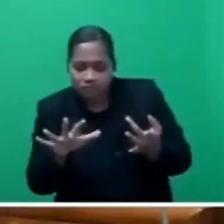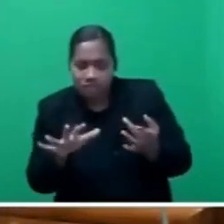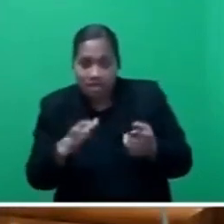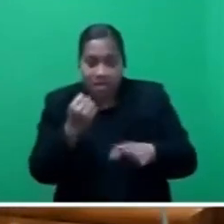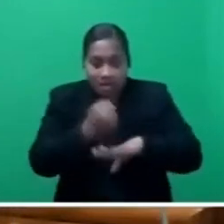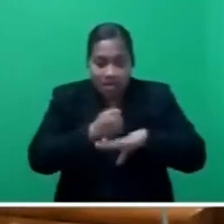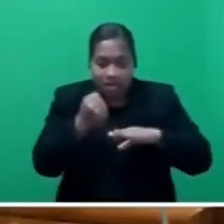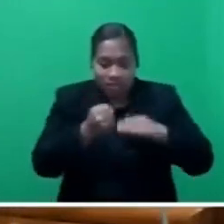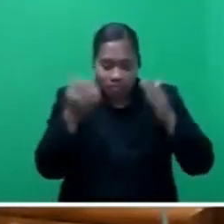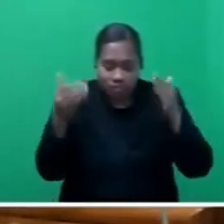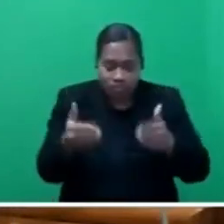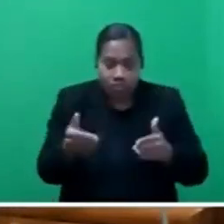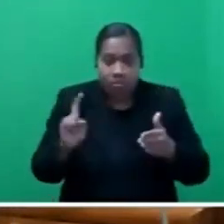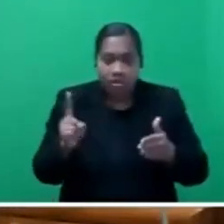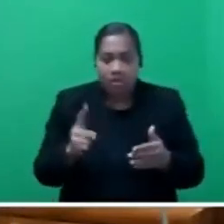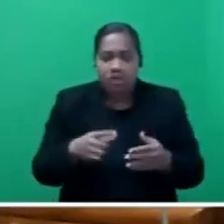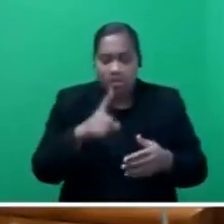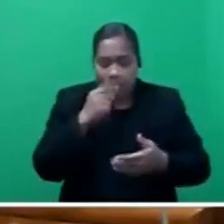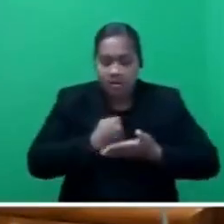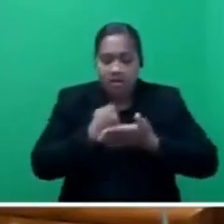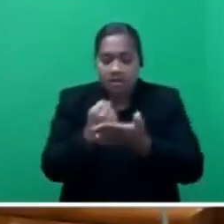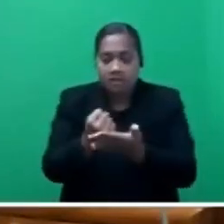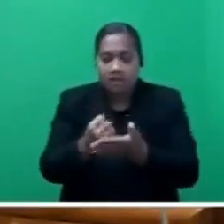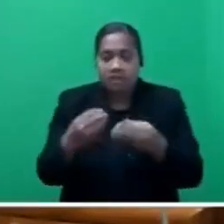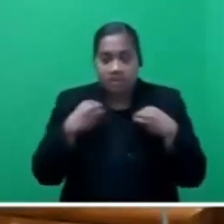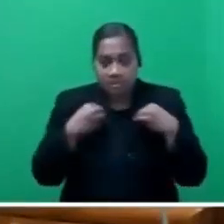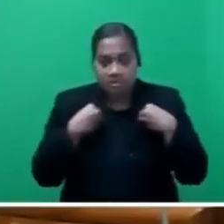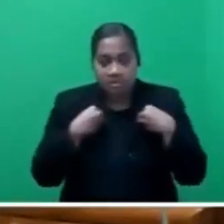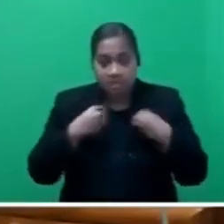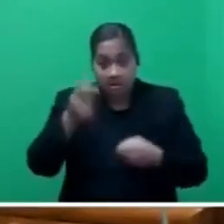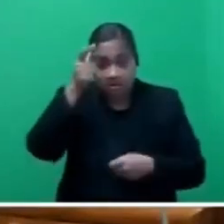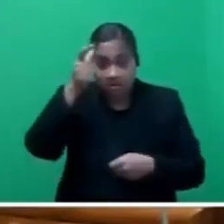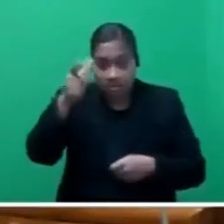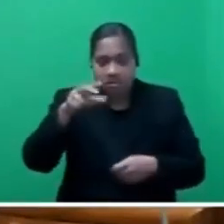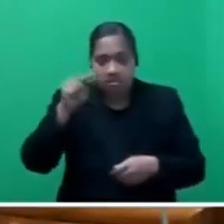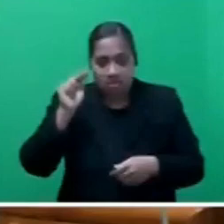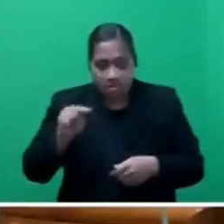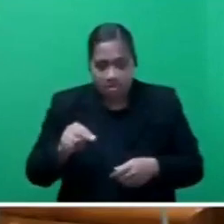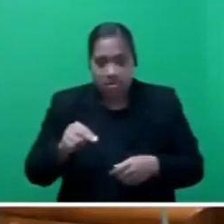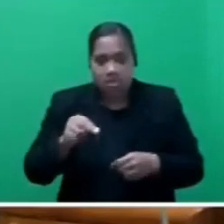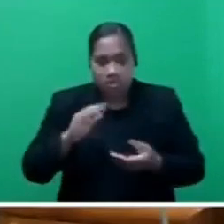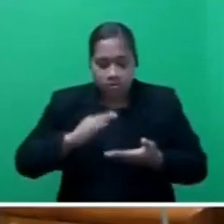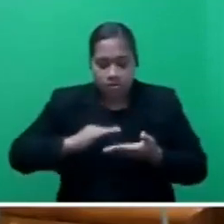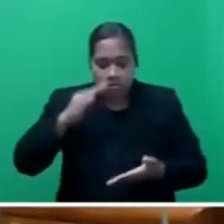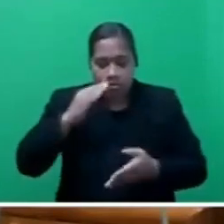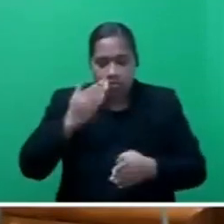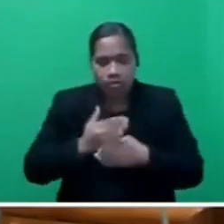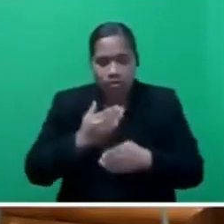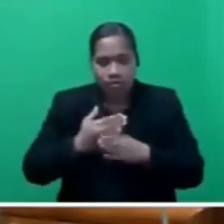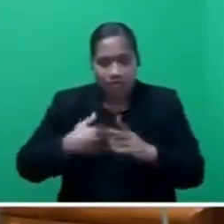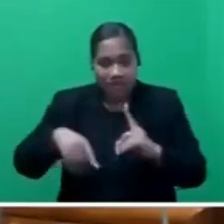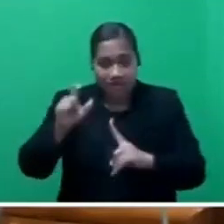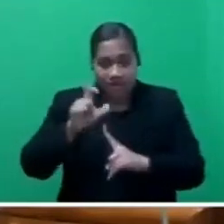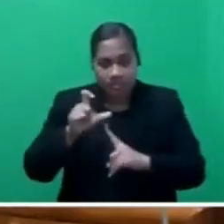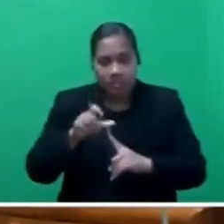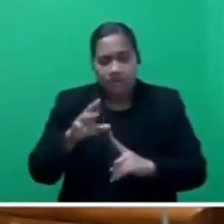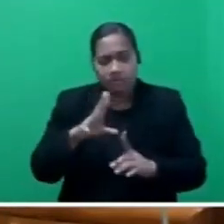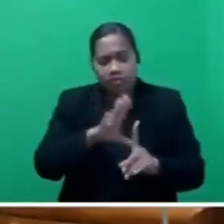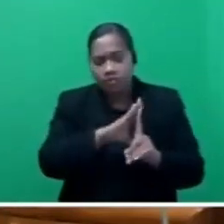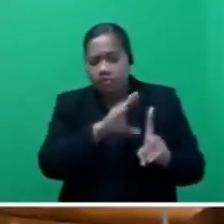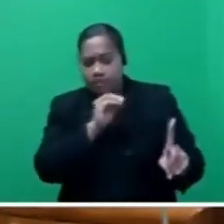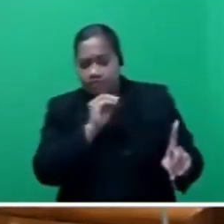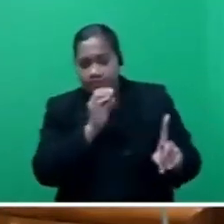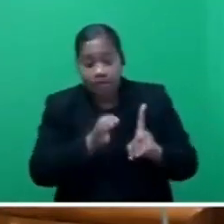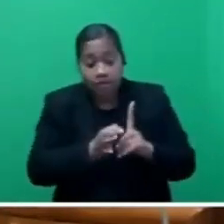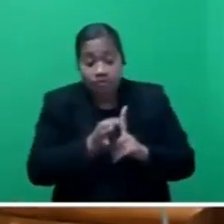to assist businesses and employers amid this increased working capital. For instance, improve the